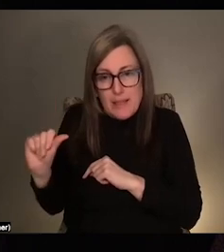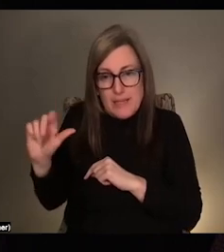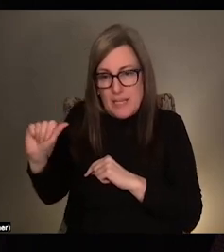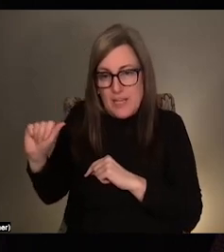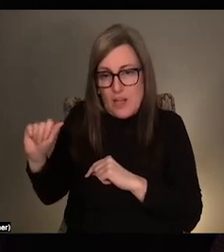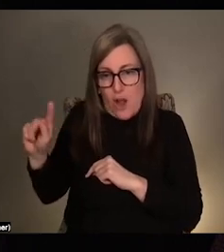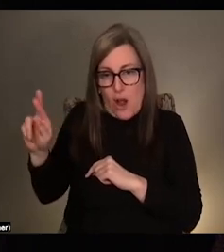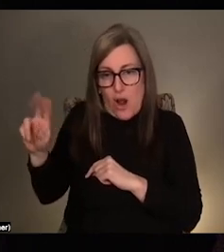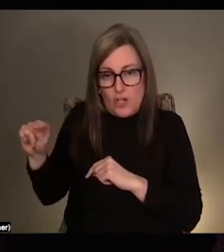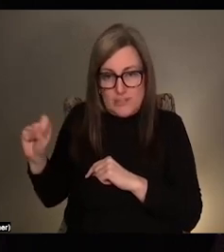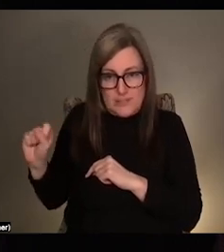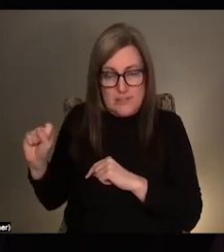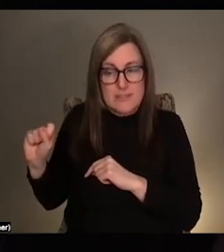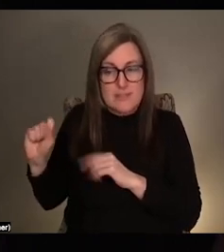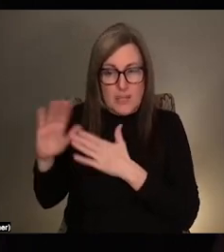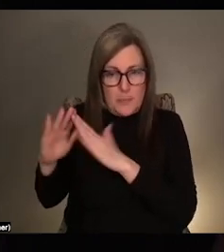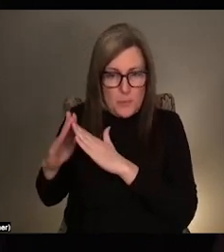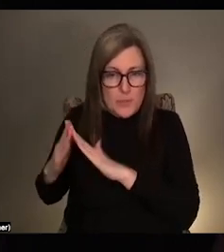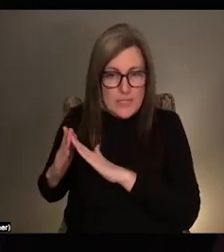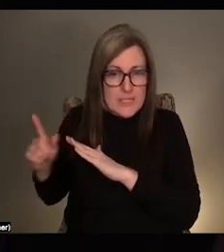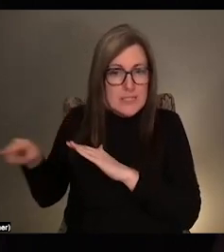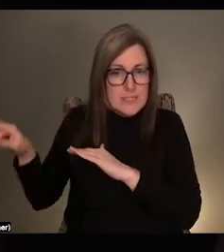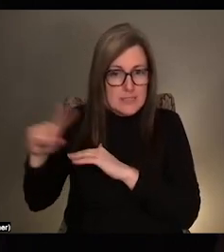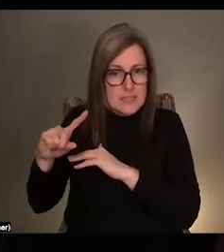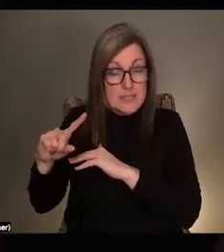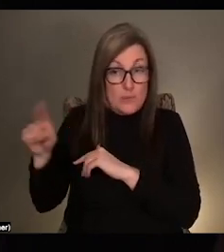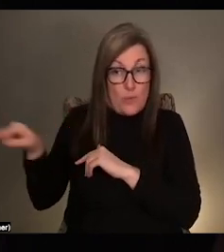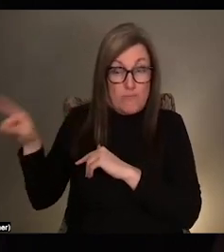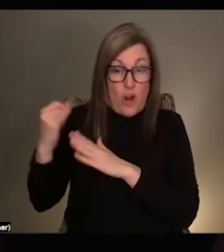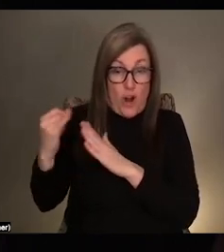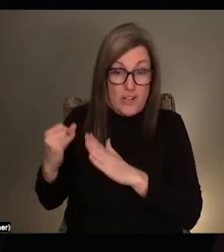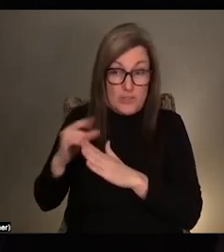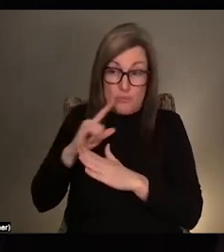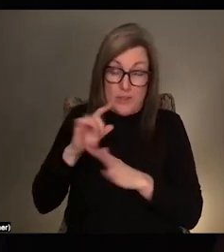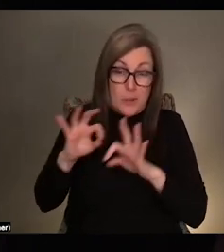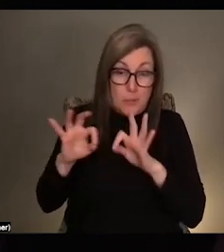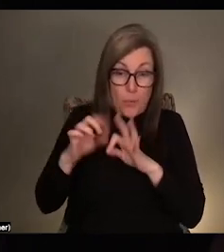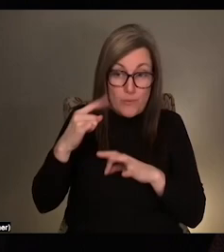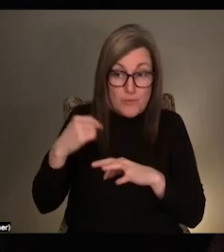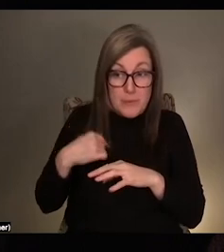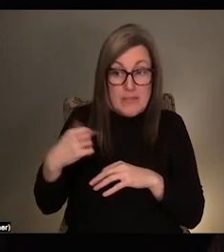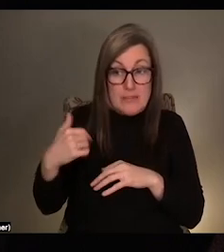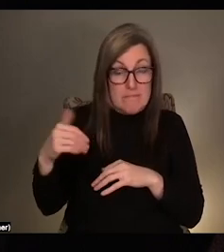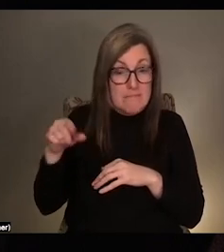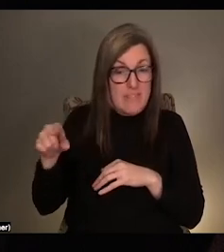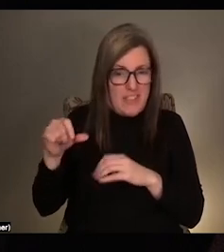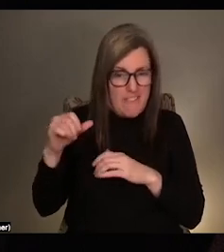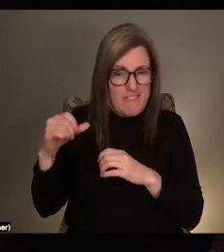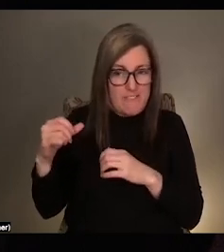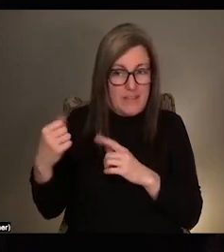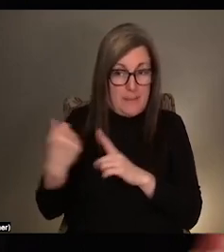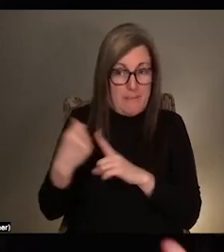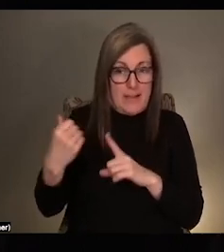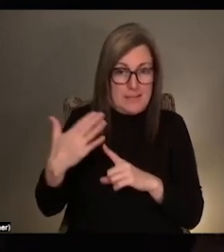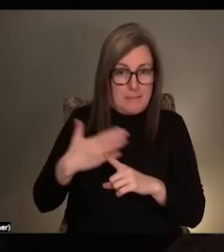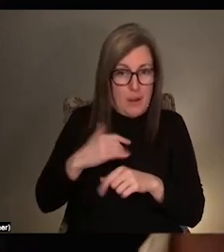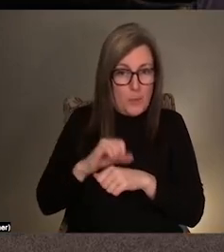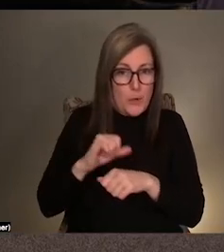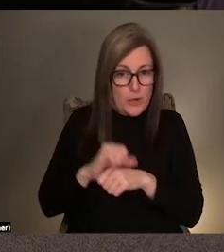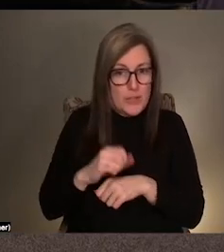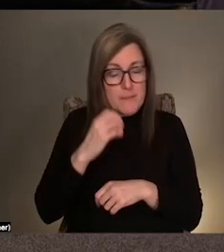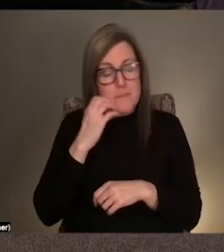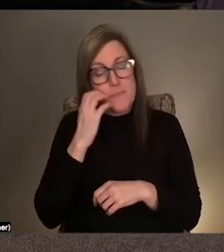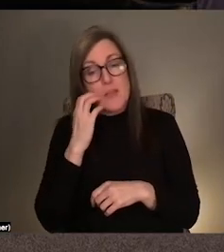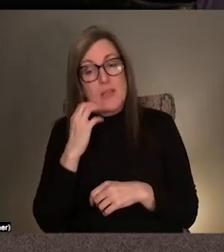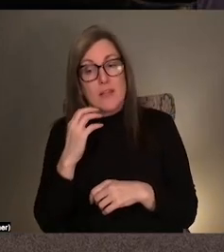lots of other artists who are like deeply important to me and whose work has impacted this work. And we're sort of in the kind of